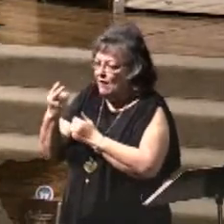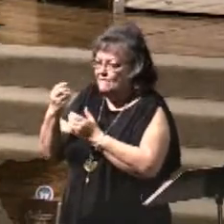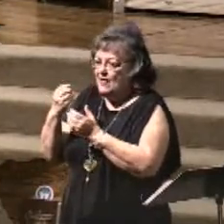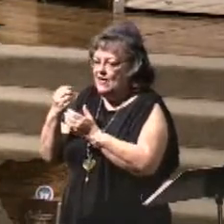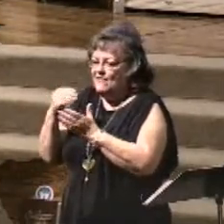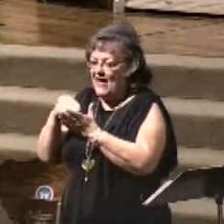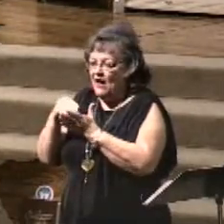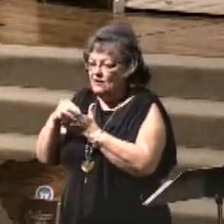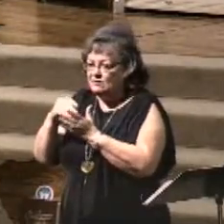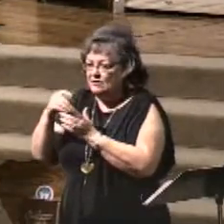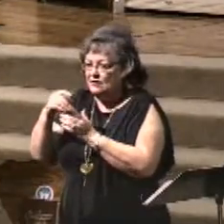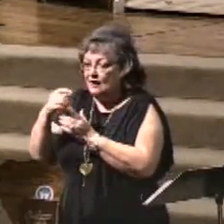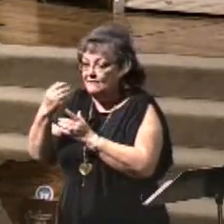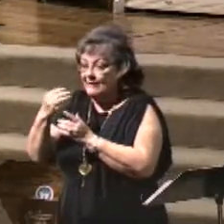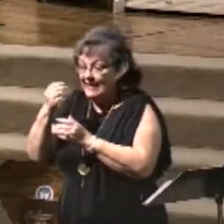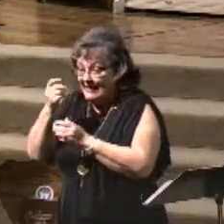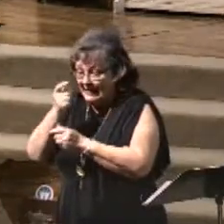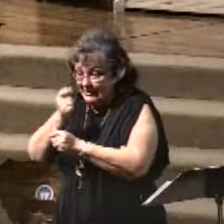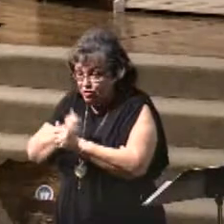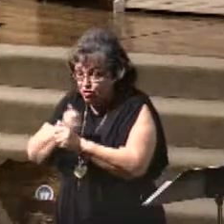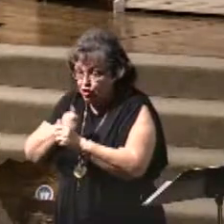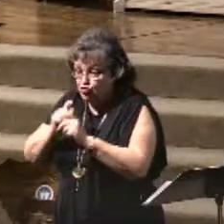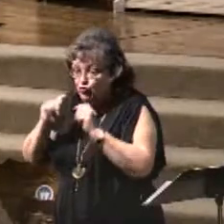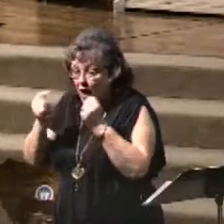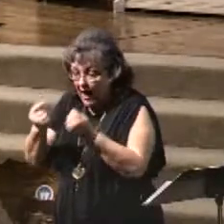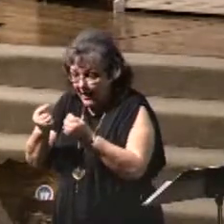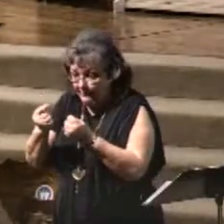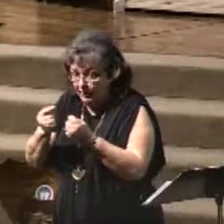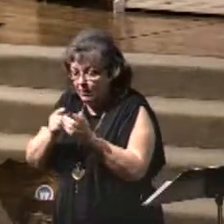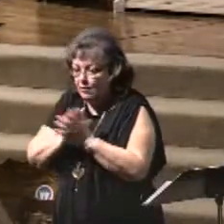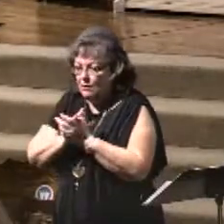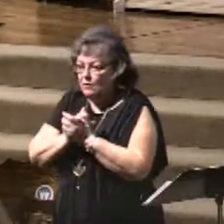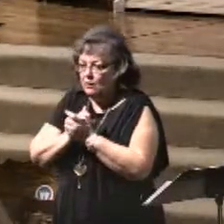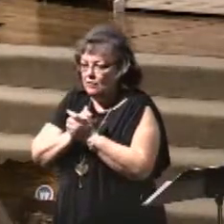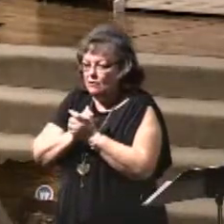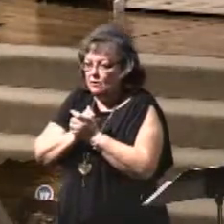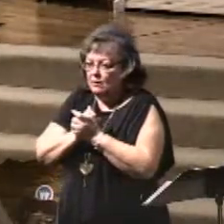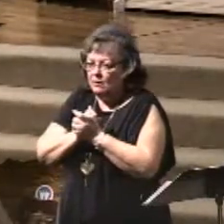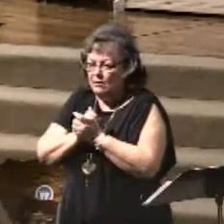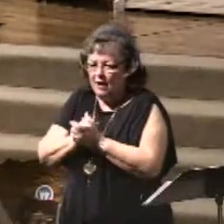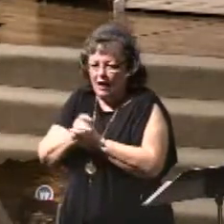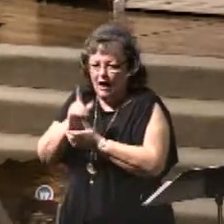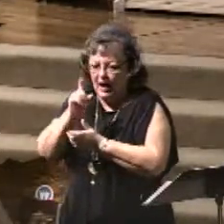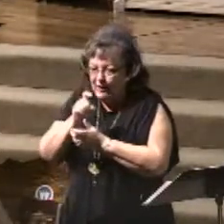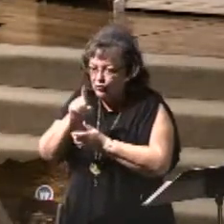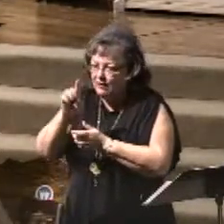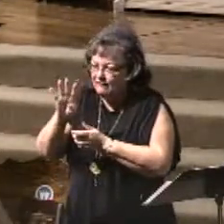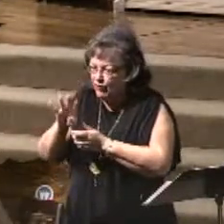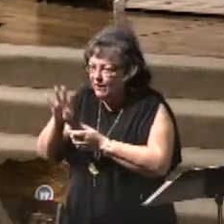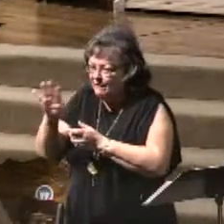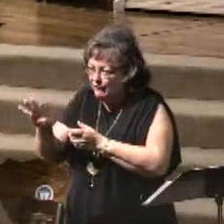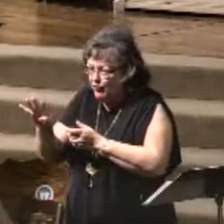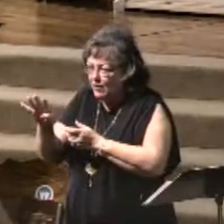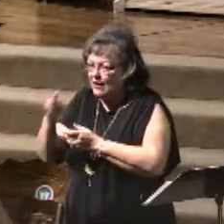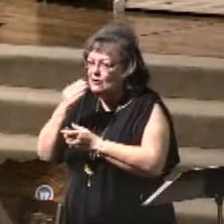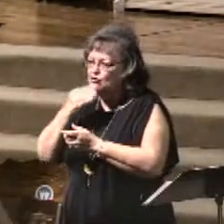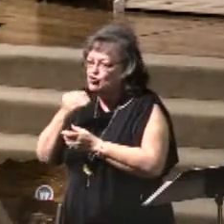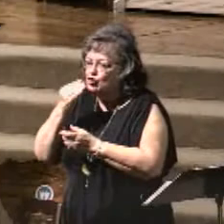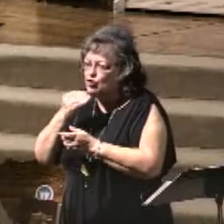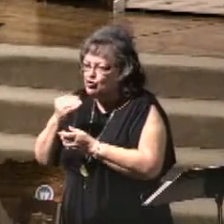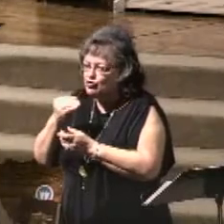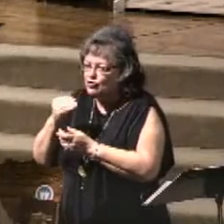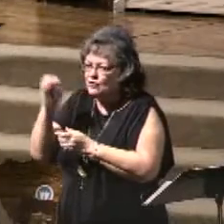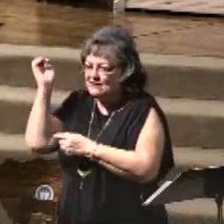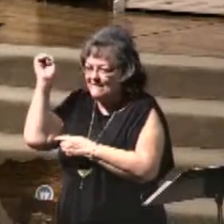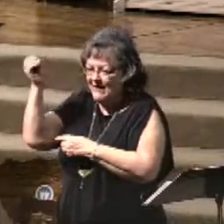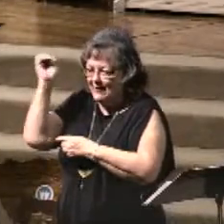of Israel, 144,000 Jewish evangelists. Think about it. 144,000 Apostle